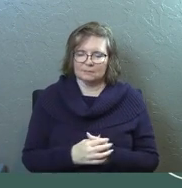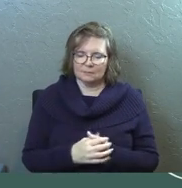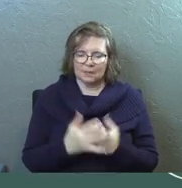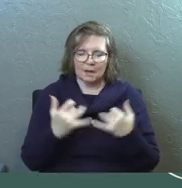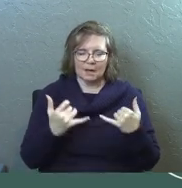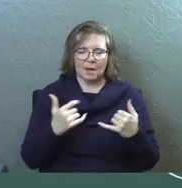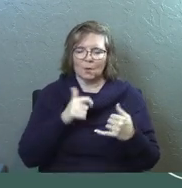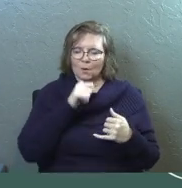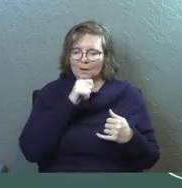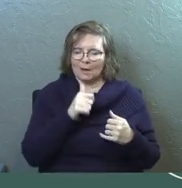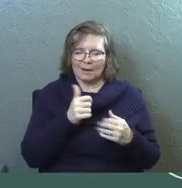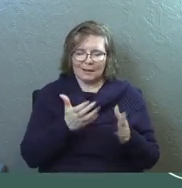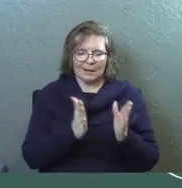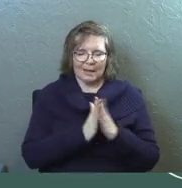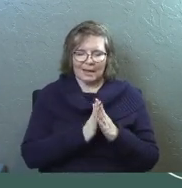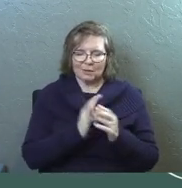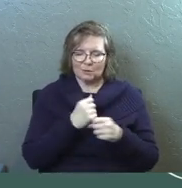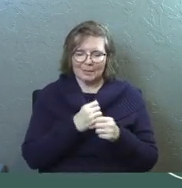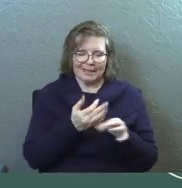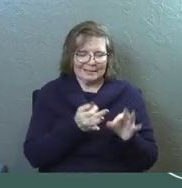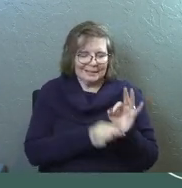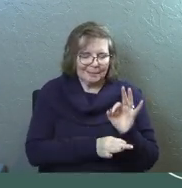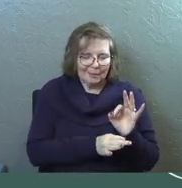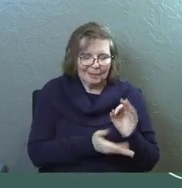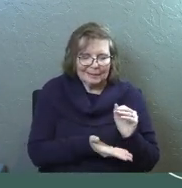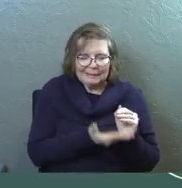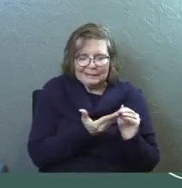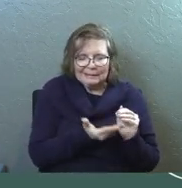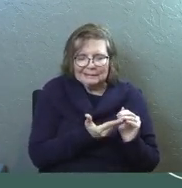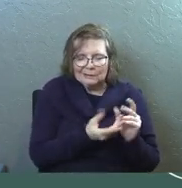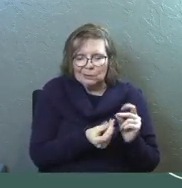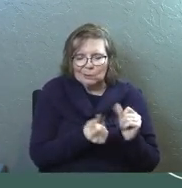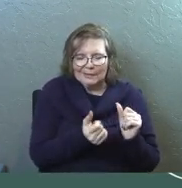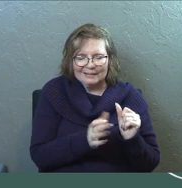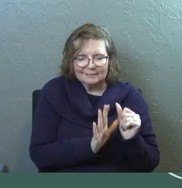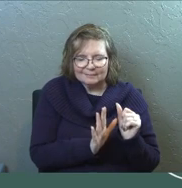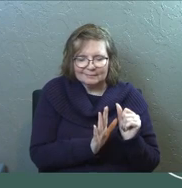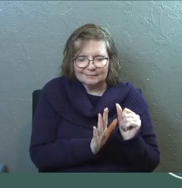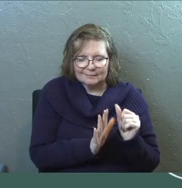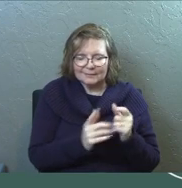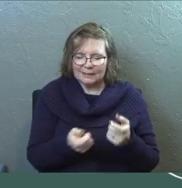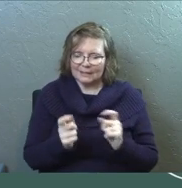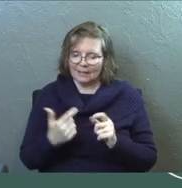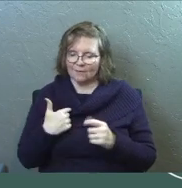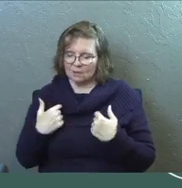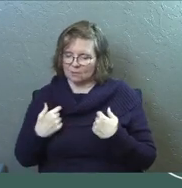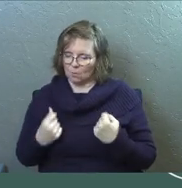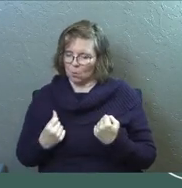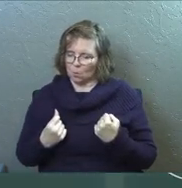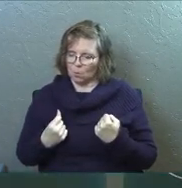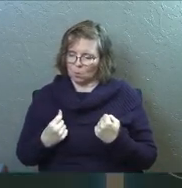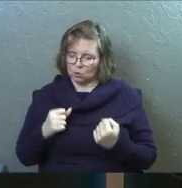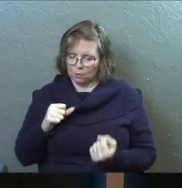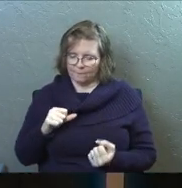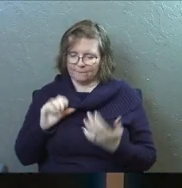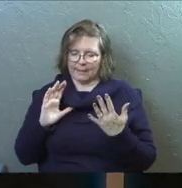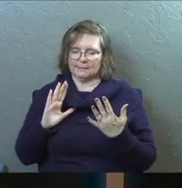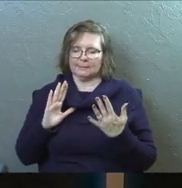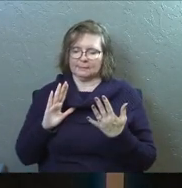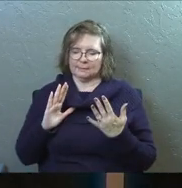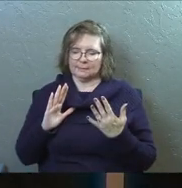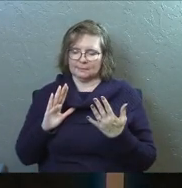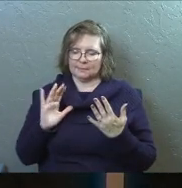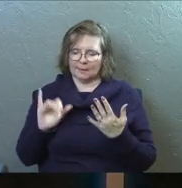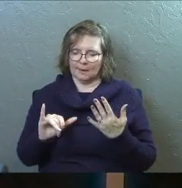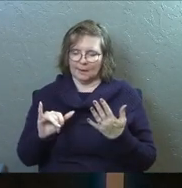God, right now, we're not going to ask that you make things simple or easy or quick, but God, would you give us boldness to face whatever it